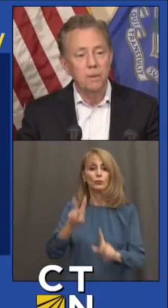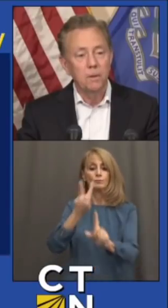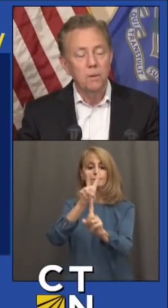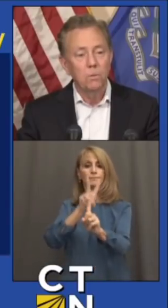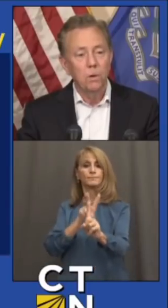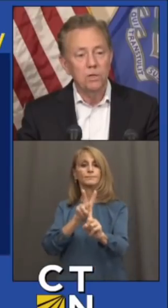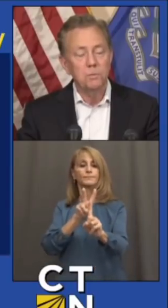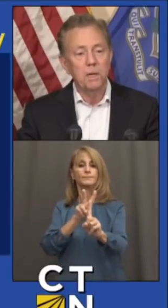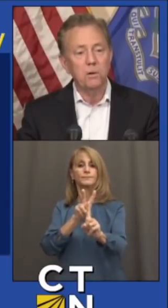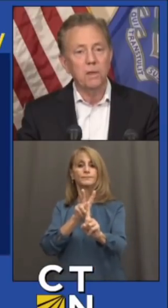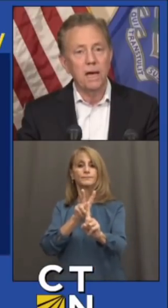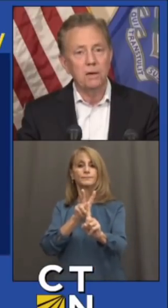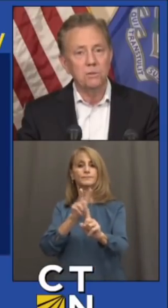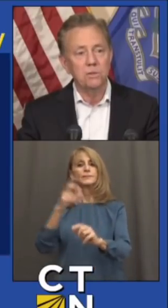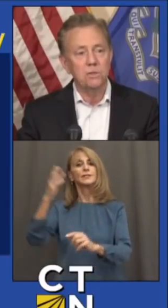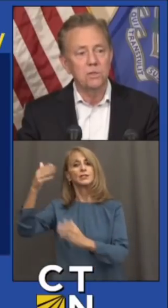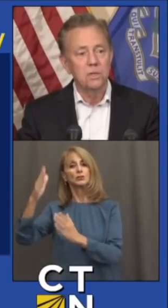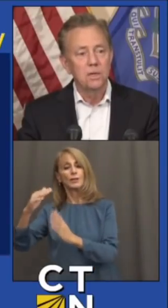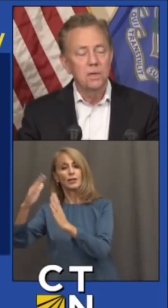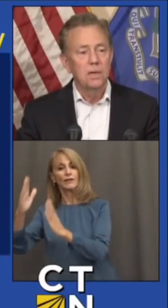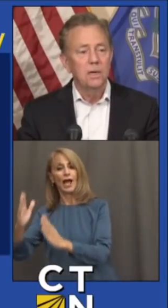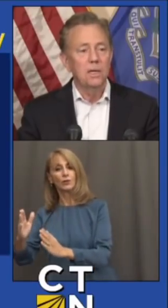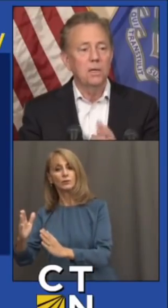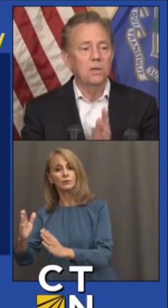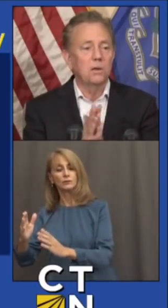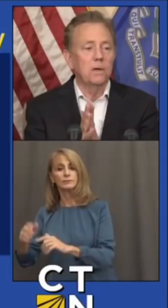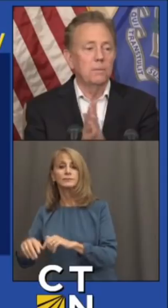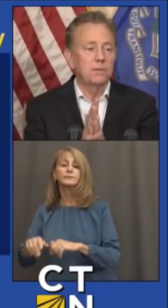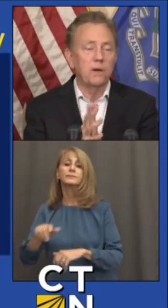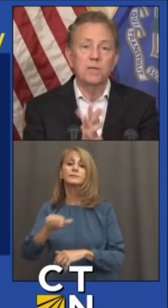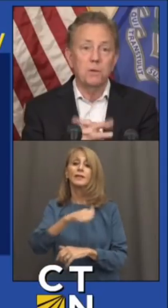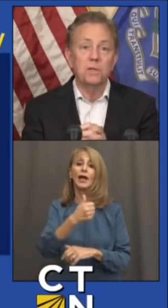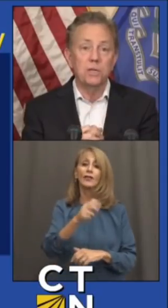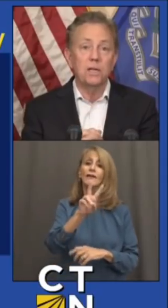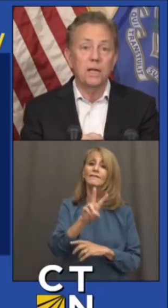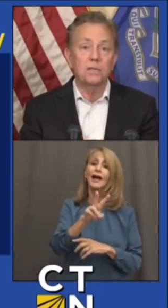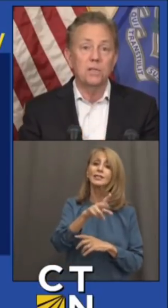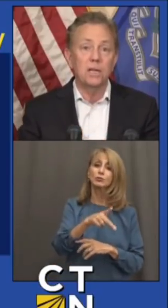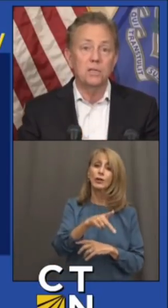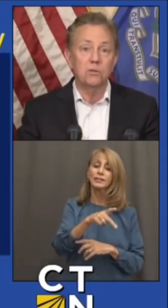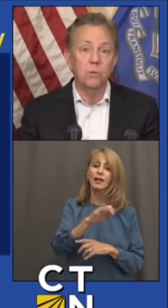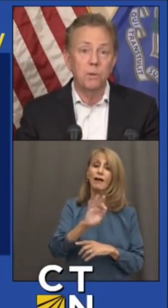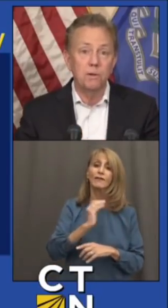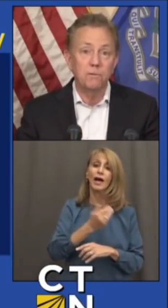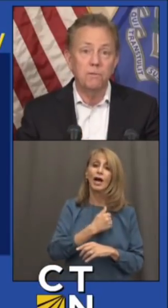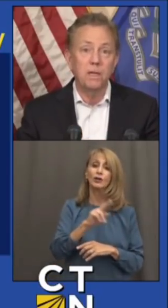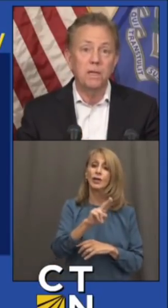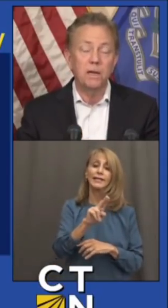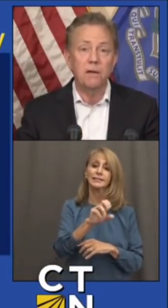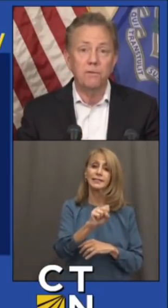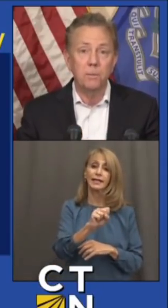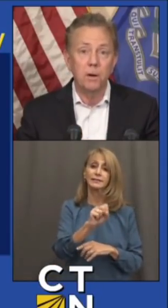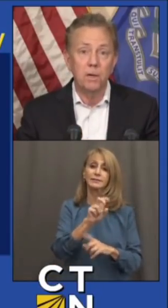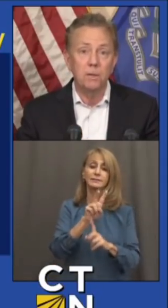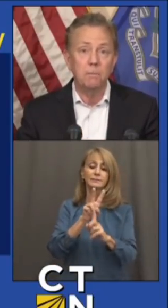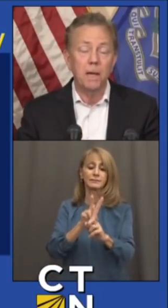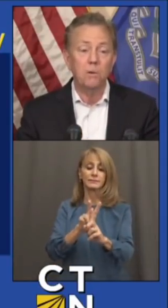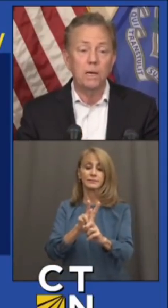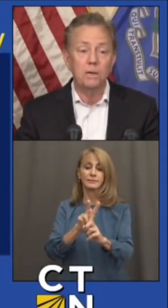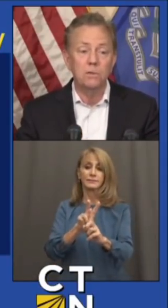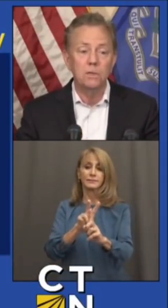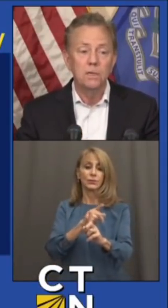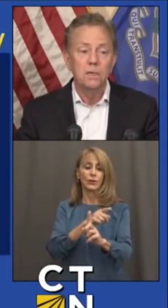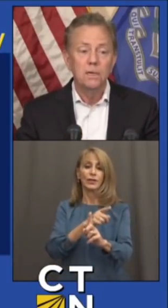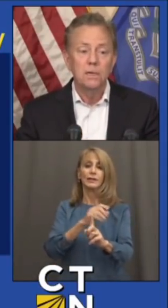one a Speaker of the House, and the other is Vice President of the United States, a woman of Indian and African-American